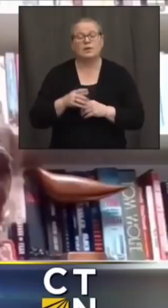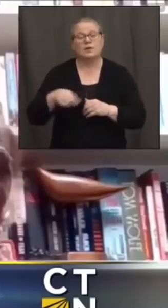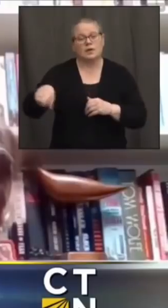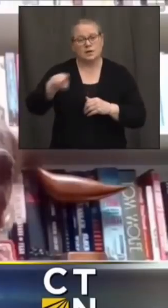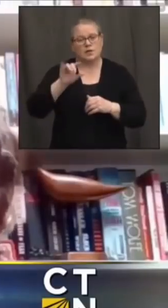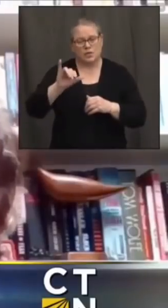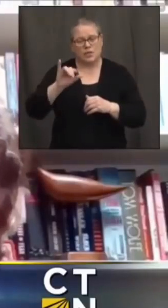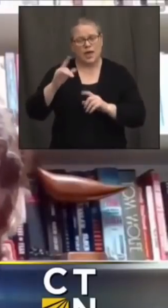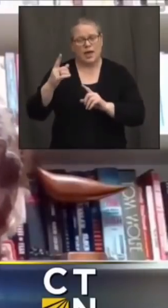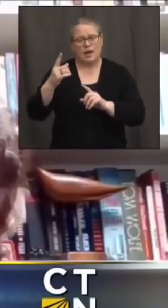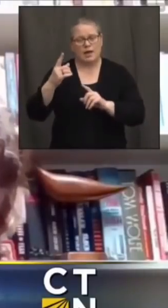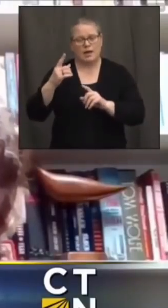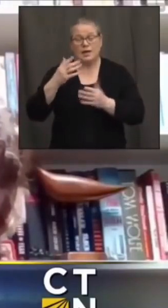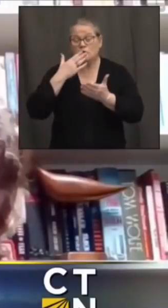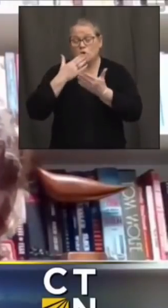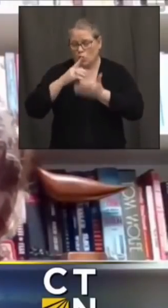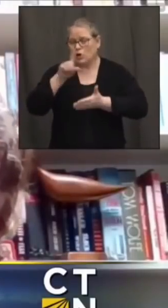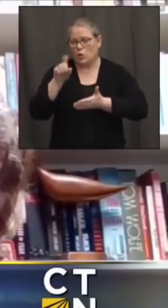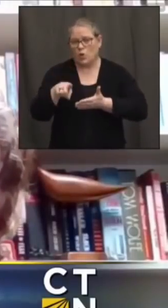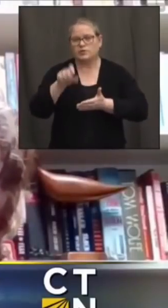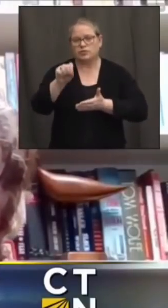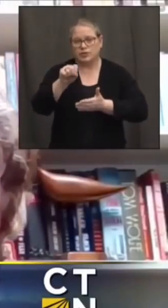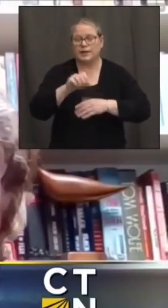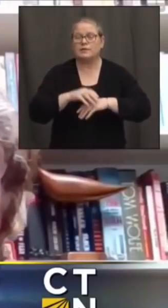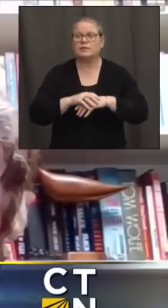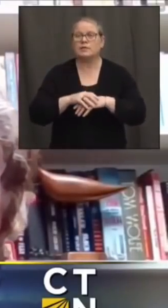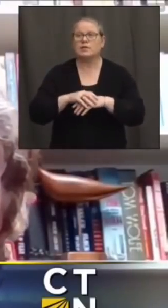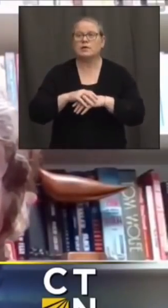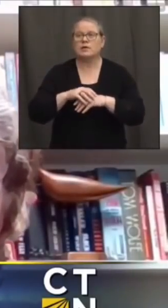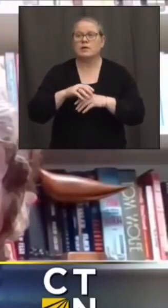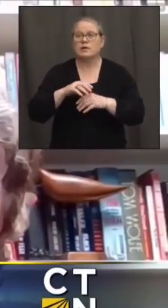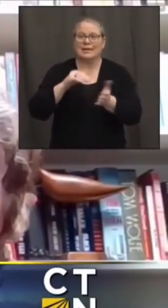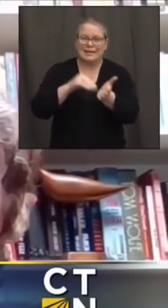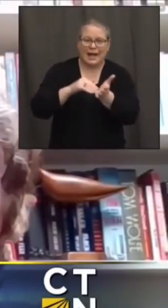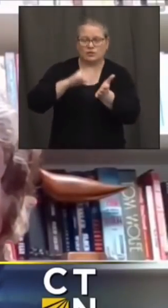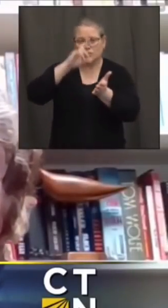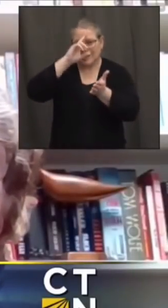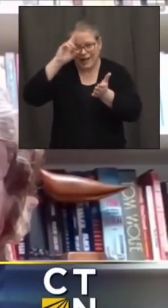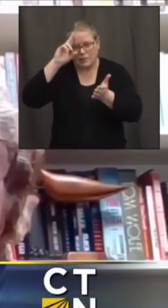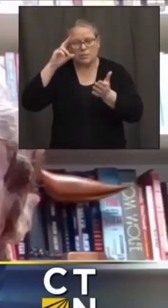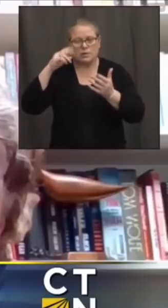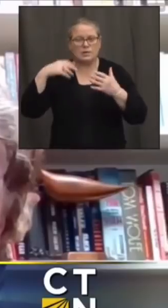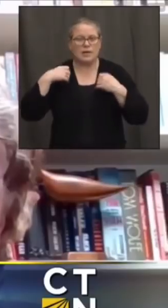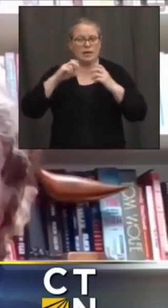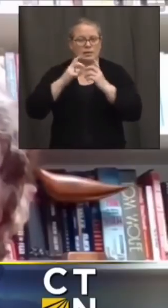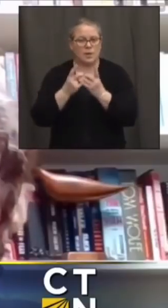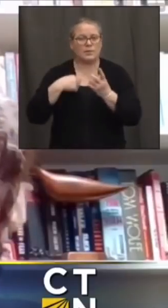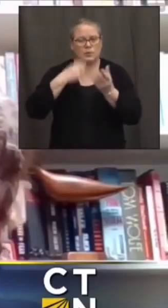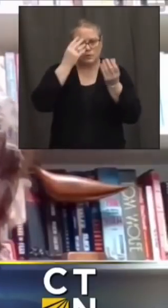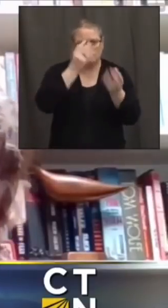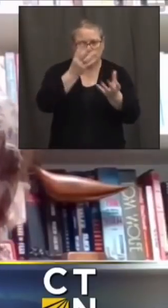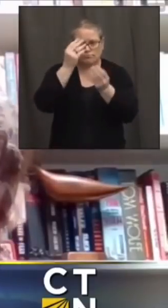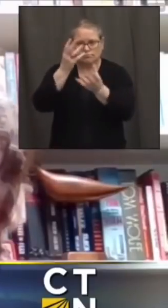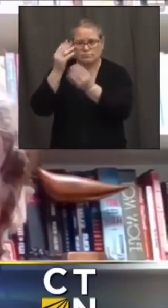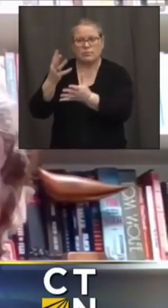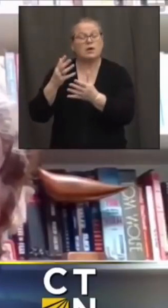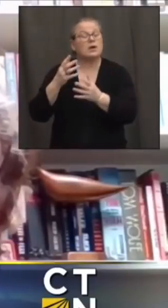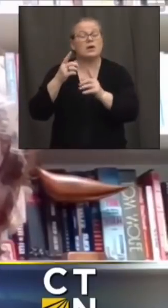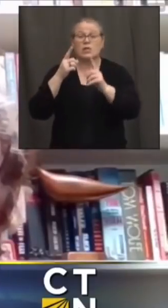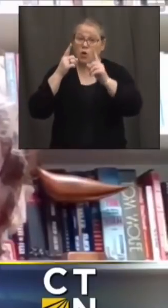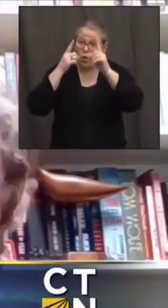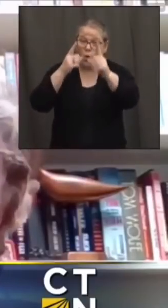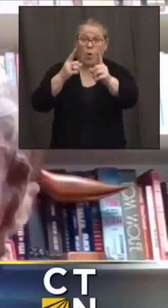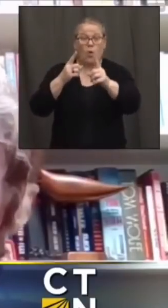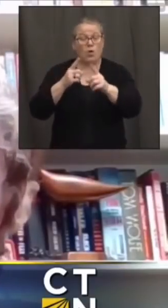this question so it's a really good question um the main principle is as i just said um every appointment slot should get filled and every